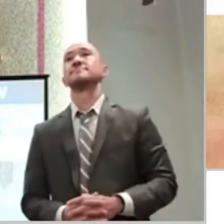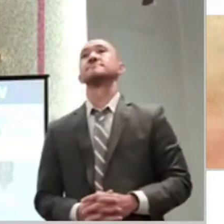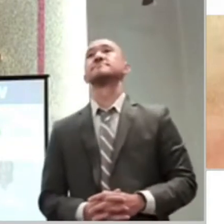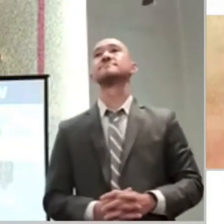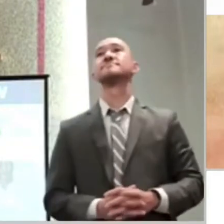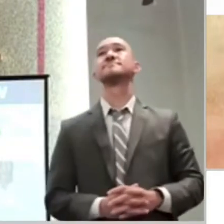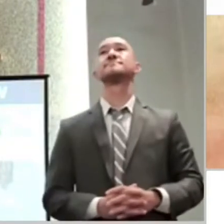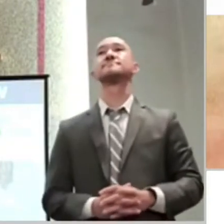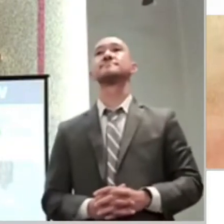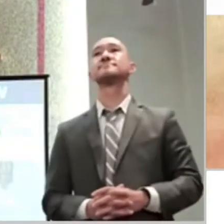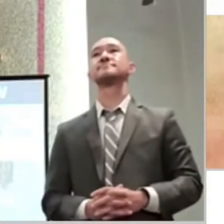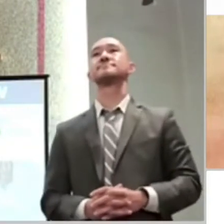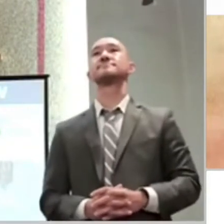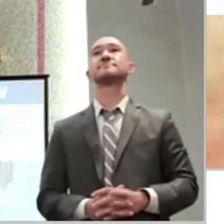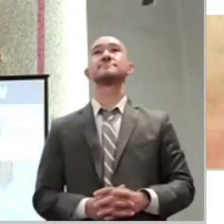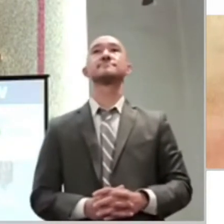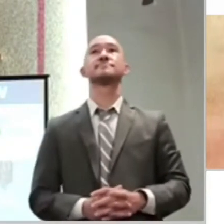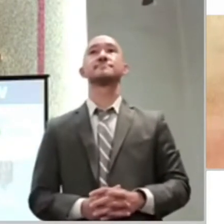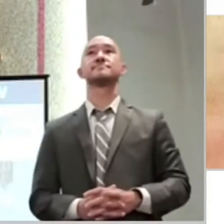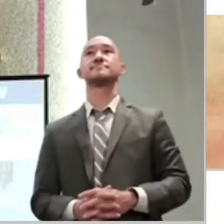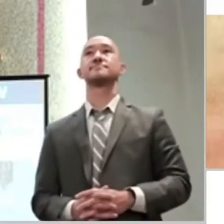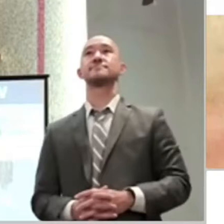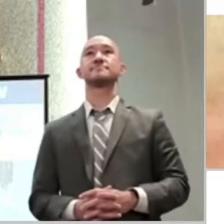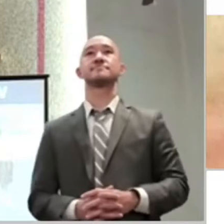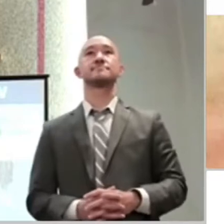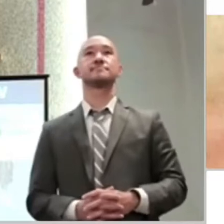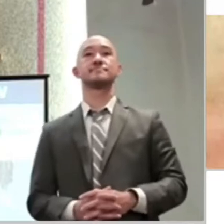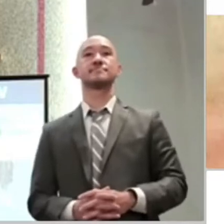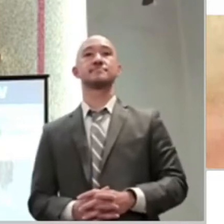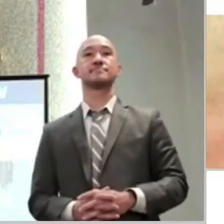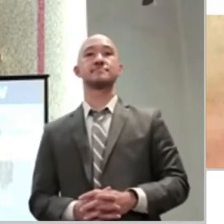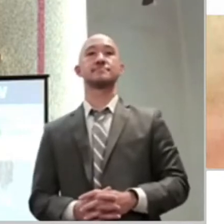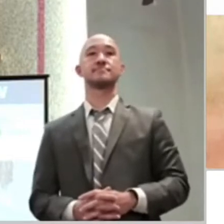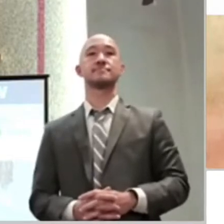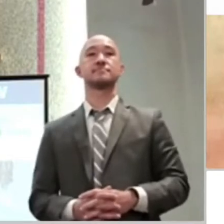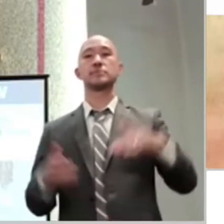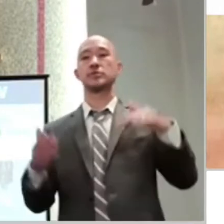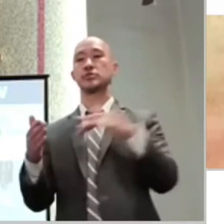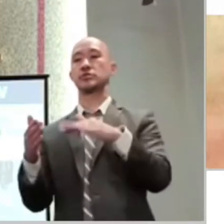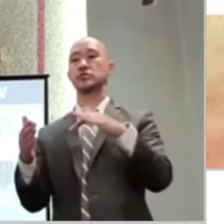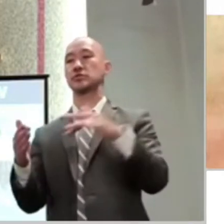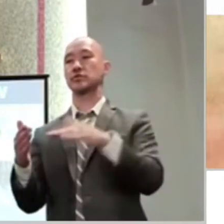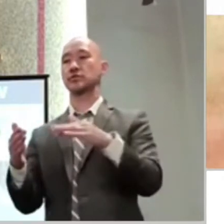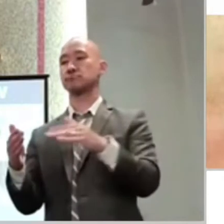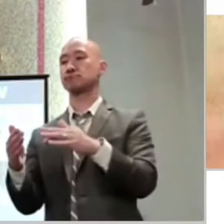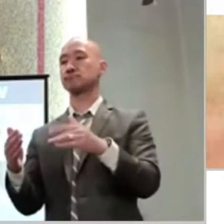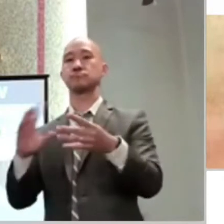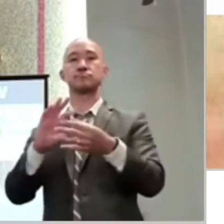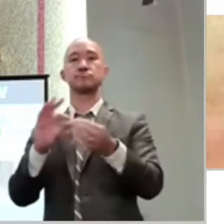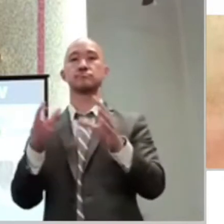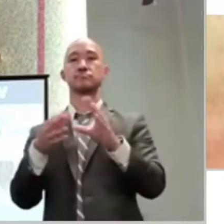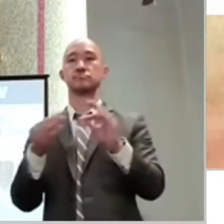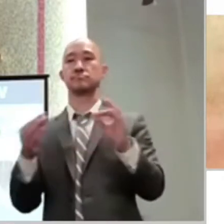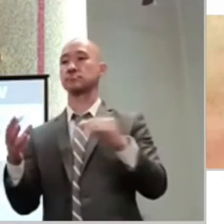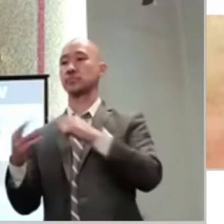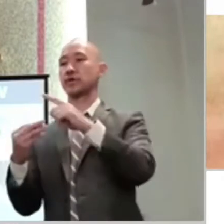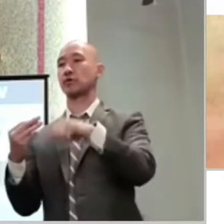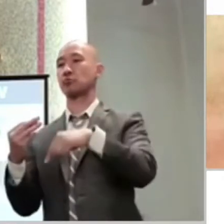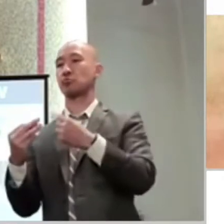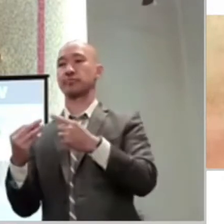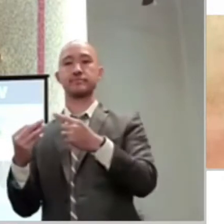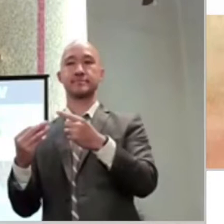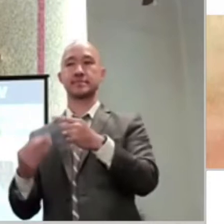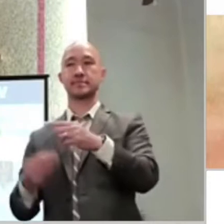and following. As we look at this account of a desperate father and what he did with his faith.